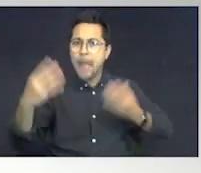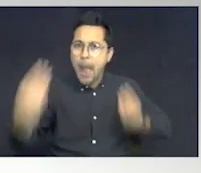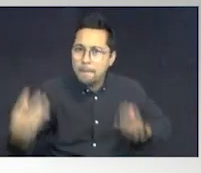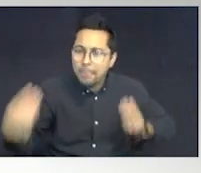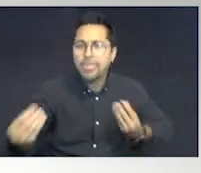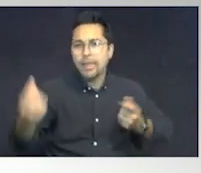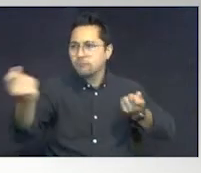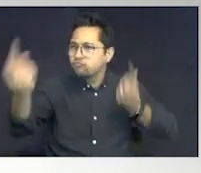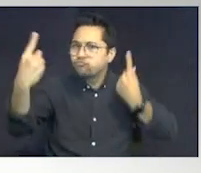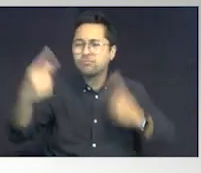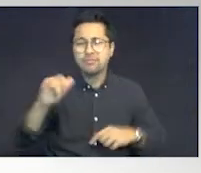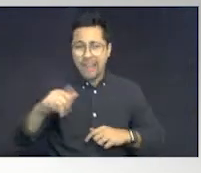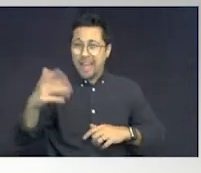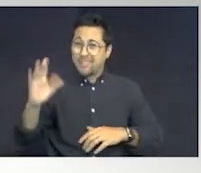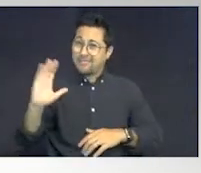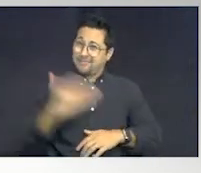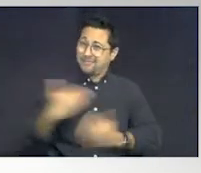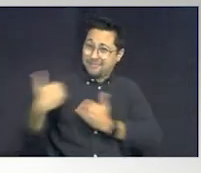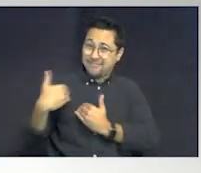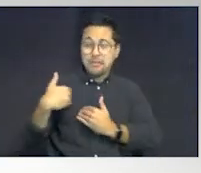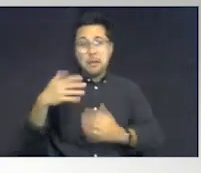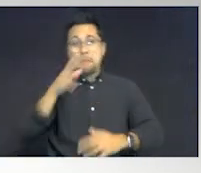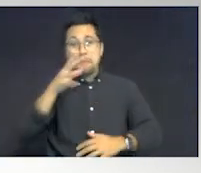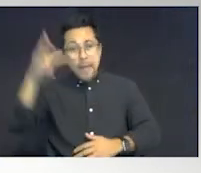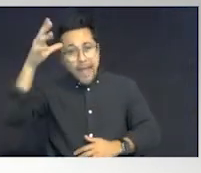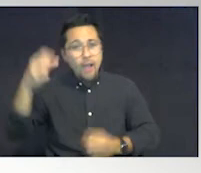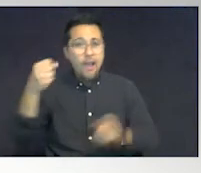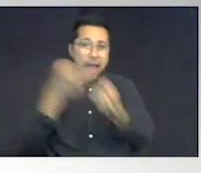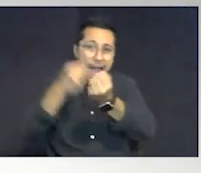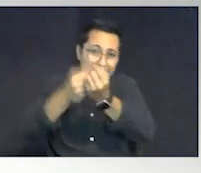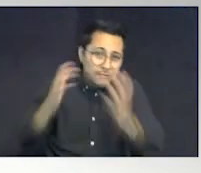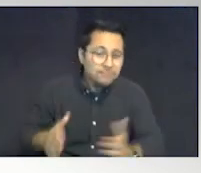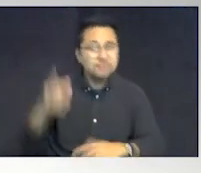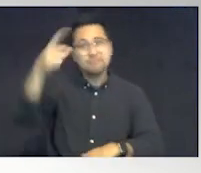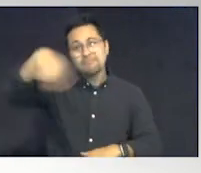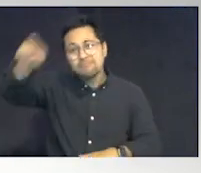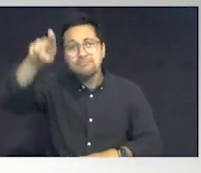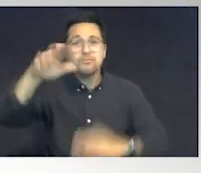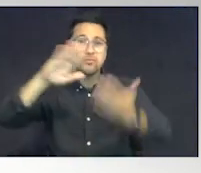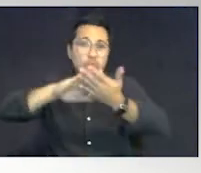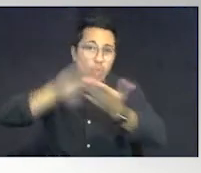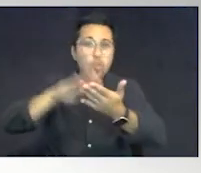That is up to us as parents and advocates in the schools, in the parks, in the neighborhood.